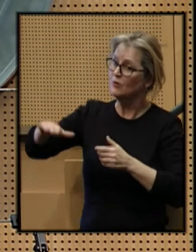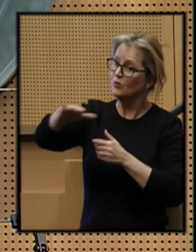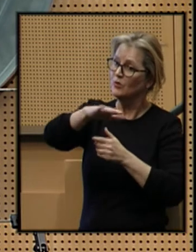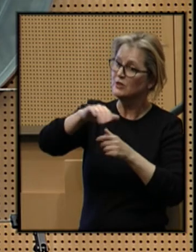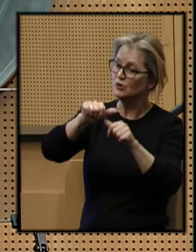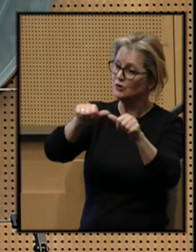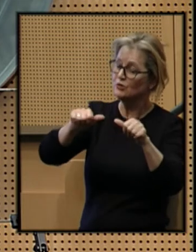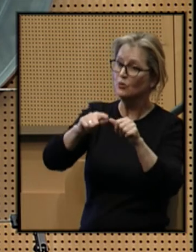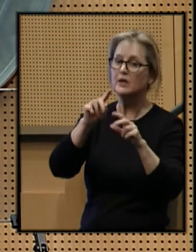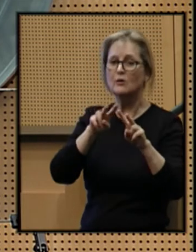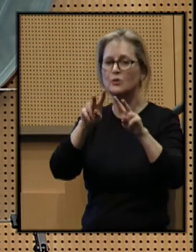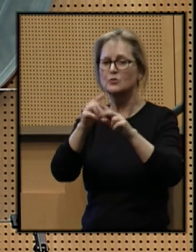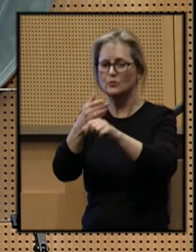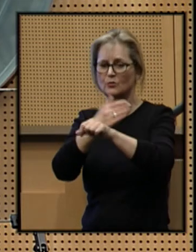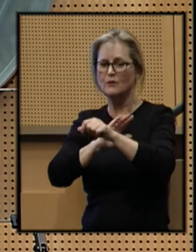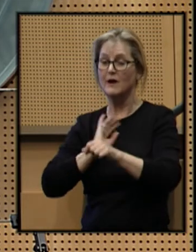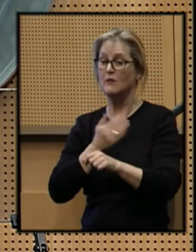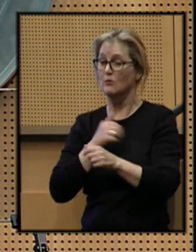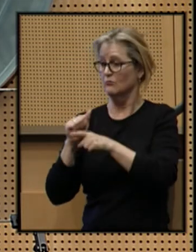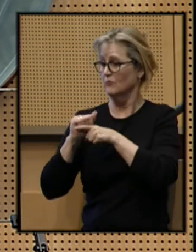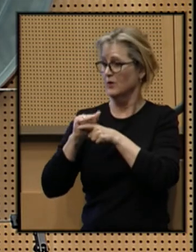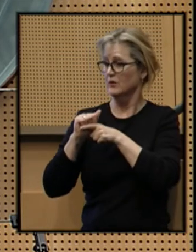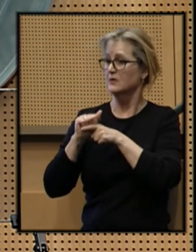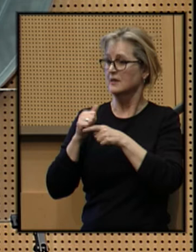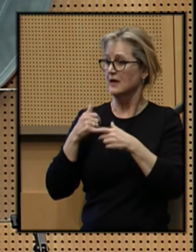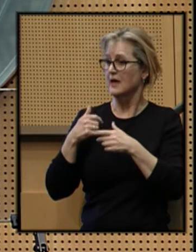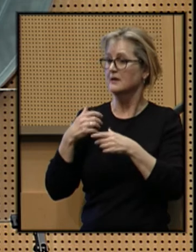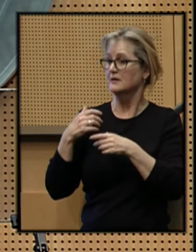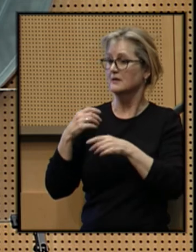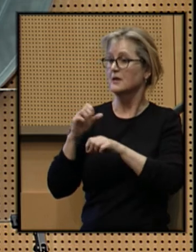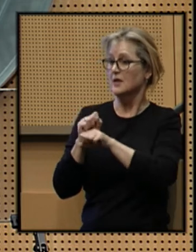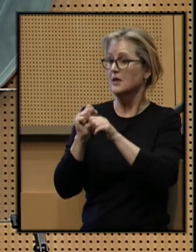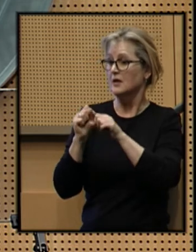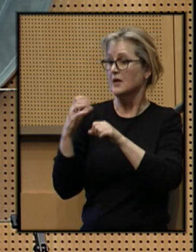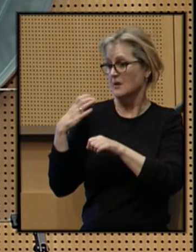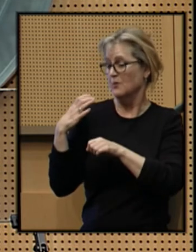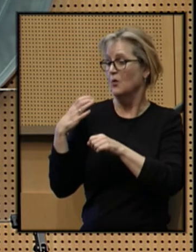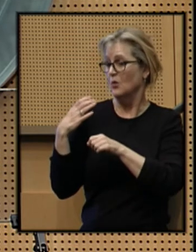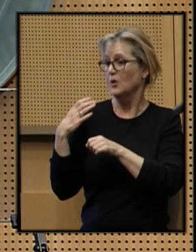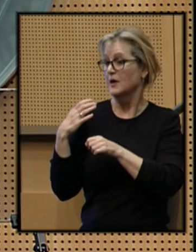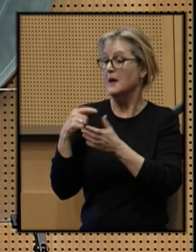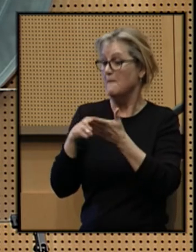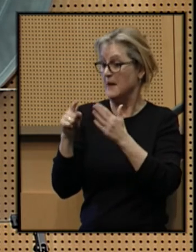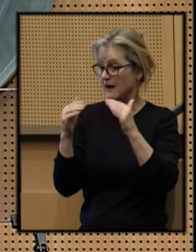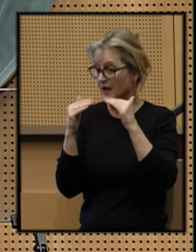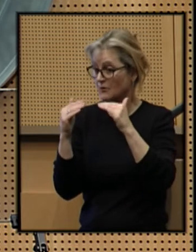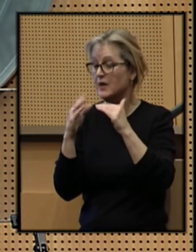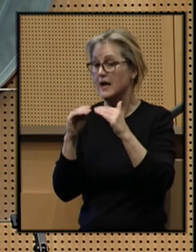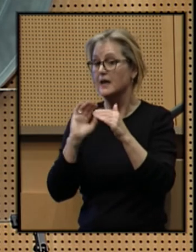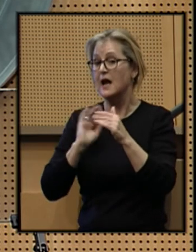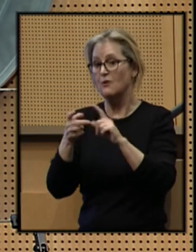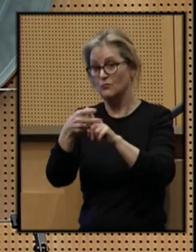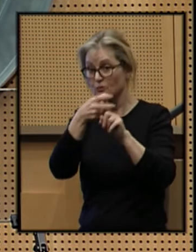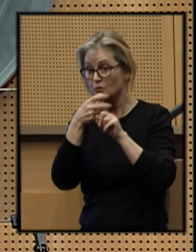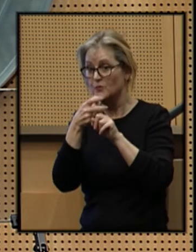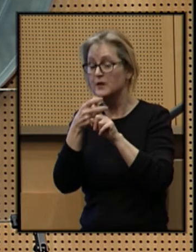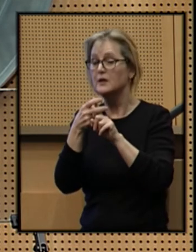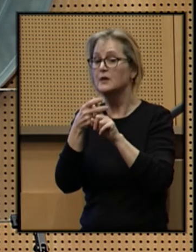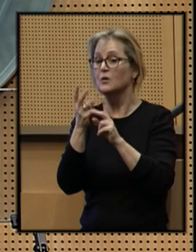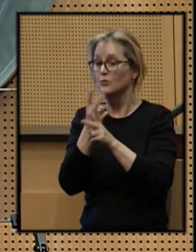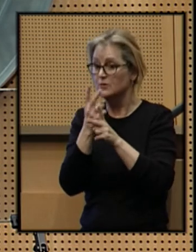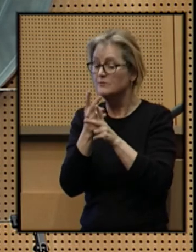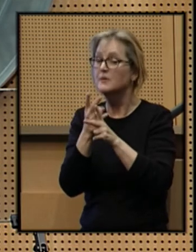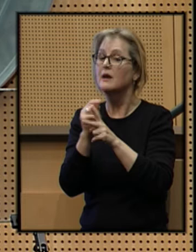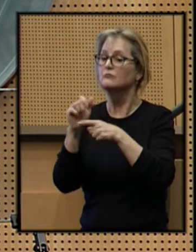we can look to improve our own practices as an employer, both on pay equity and our recruitment, retention,